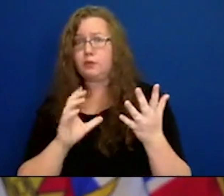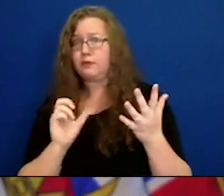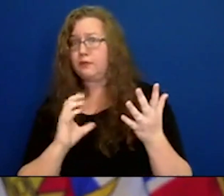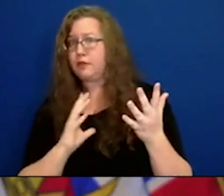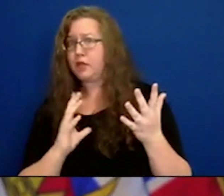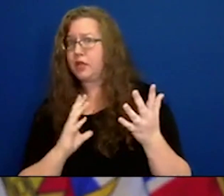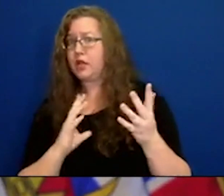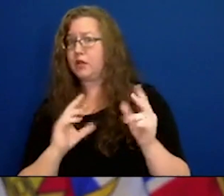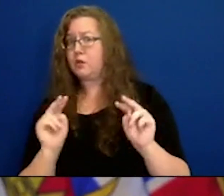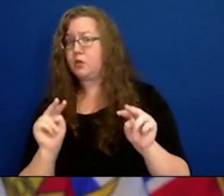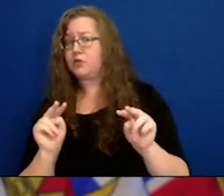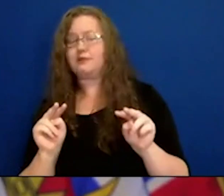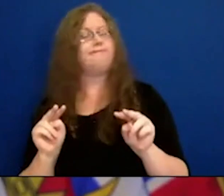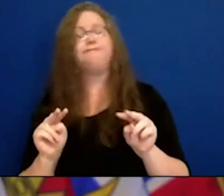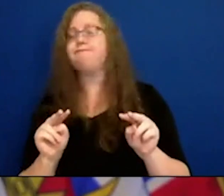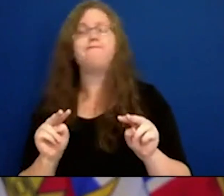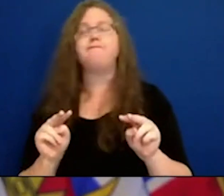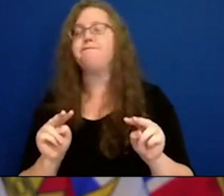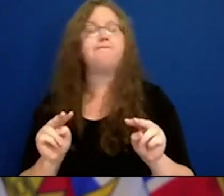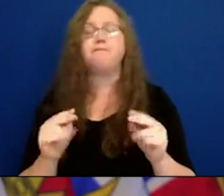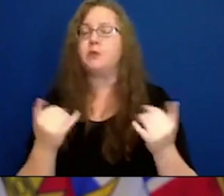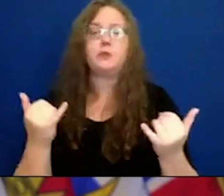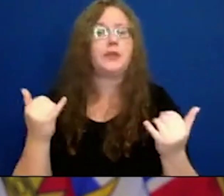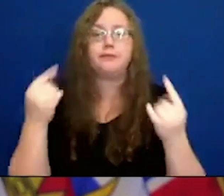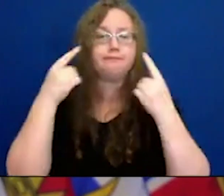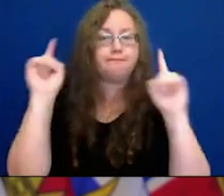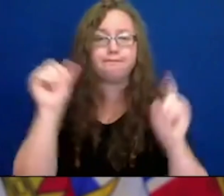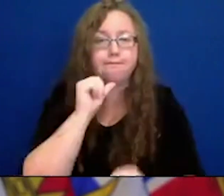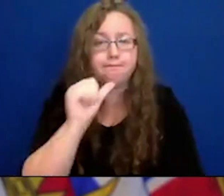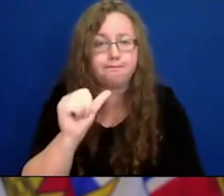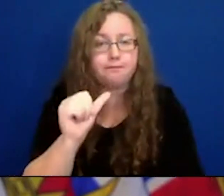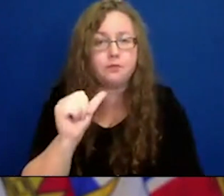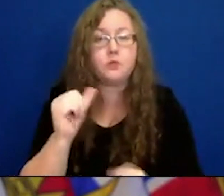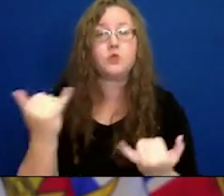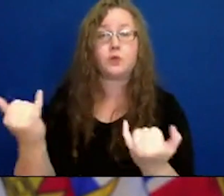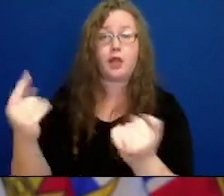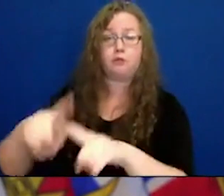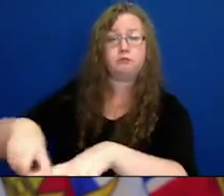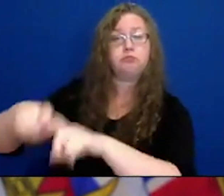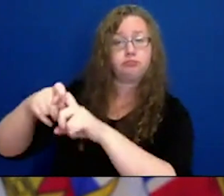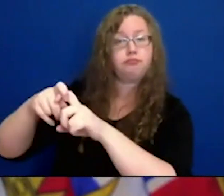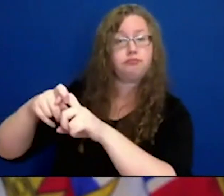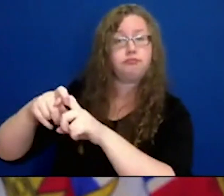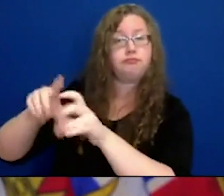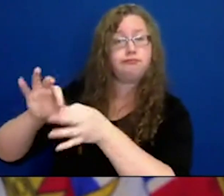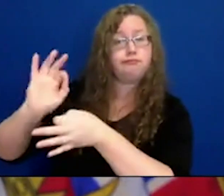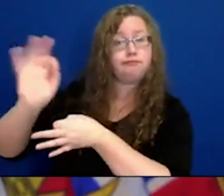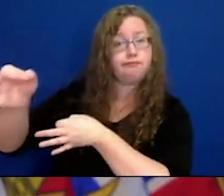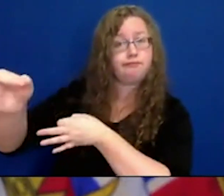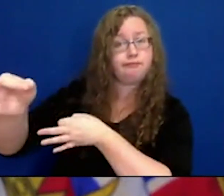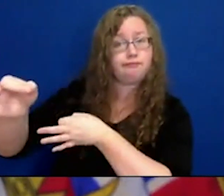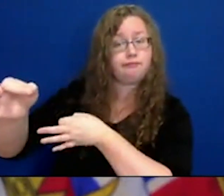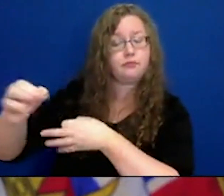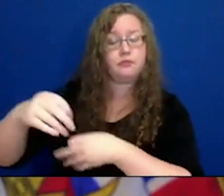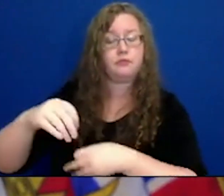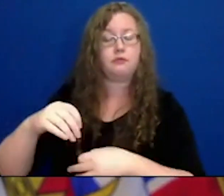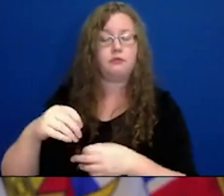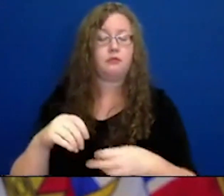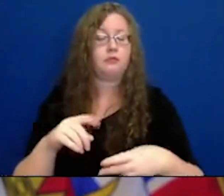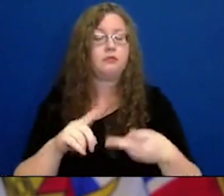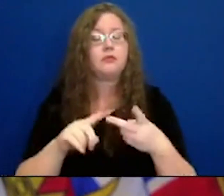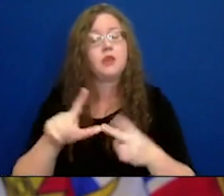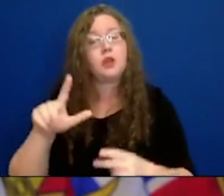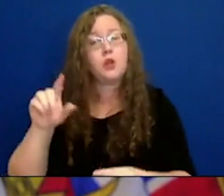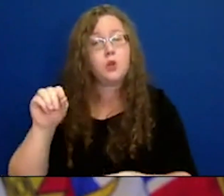seen this around the world, don't work right now. So those ones are off the table for a while. Then what we were seeing is some of these lower intensity,